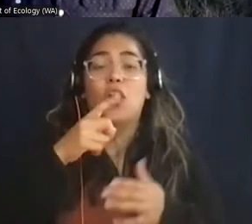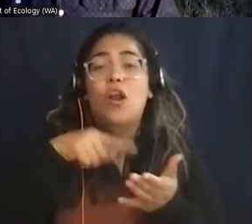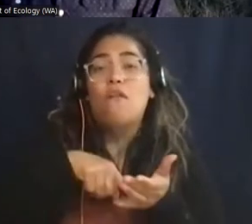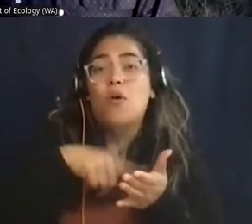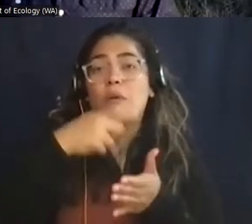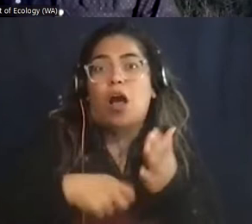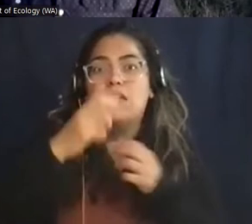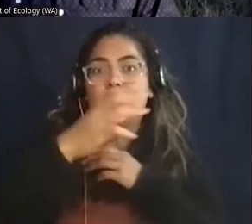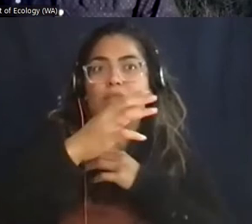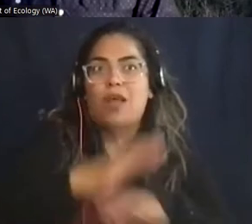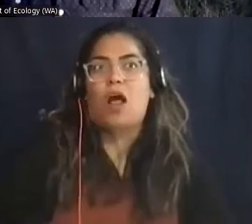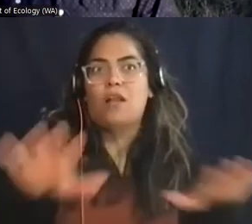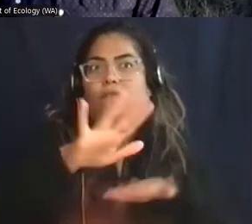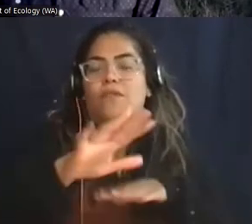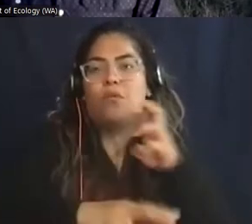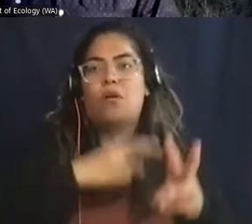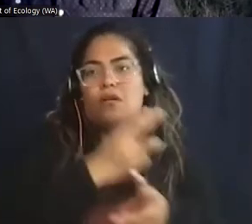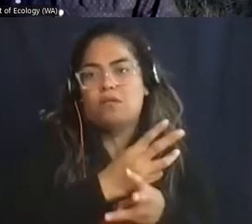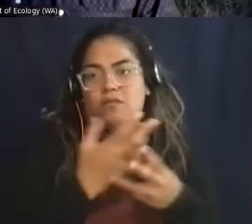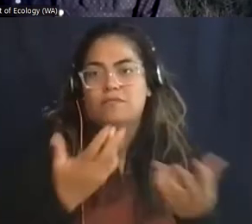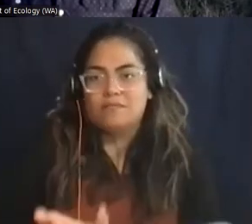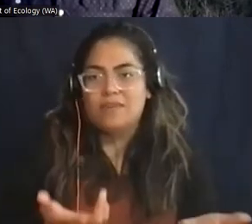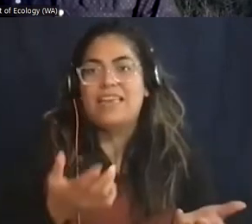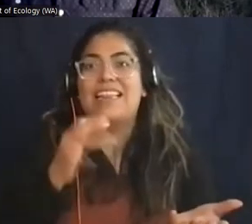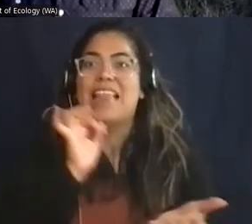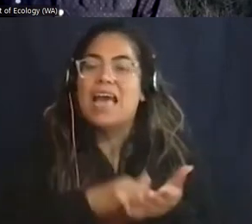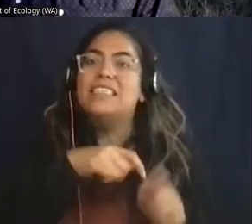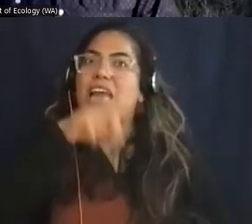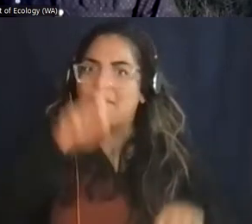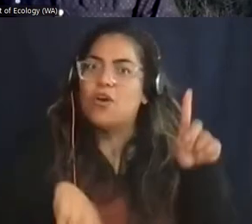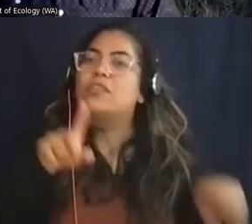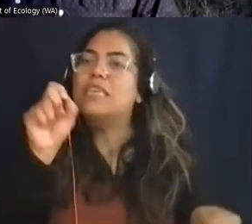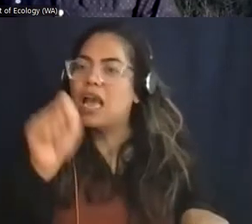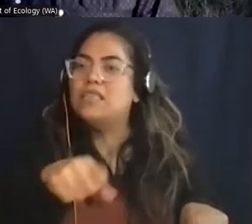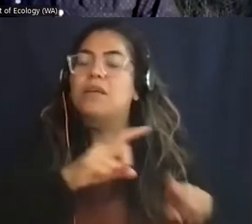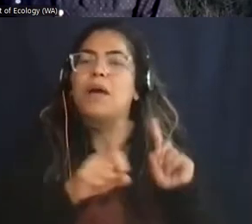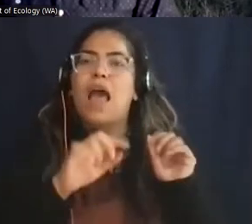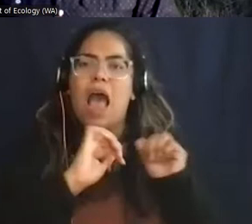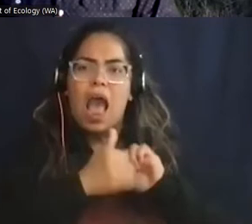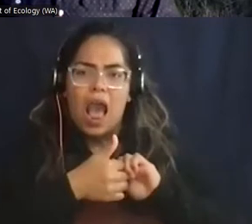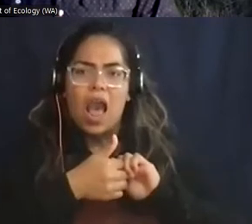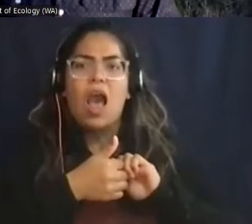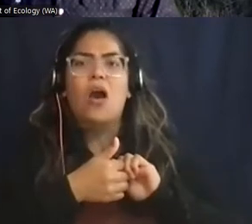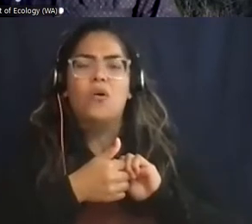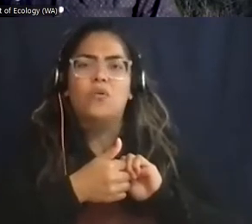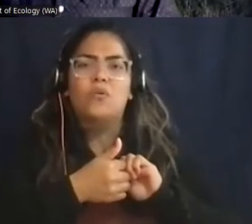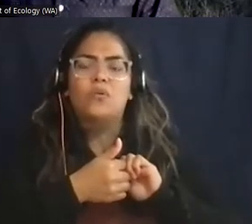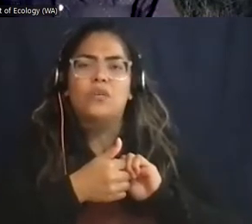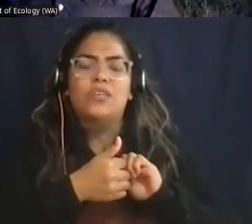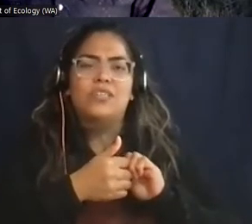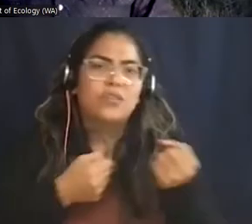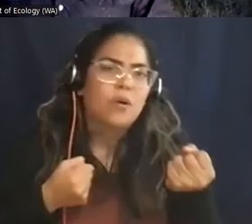Well, it's diverse by its nature. But how do you lean into that diversity?